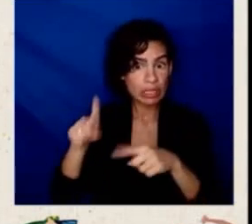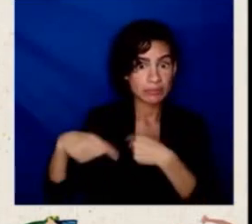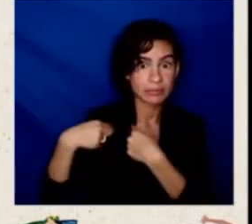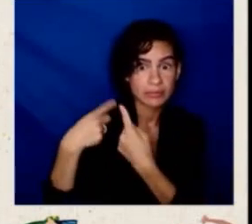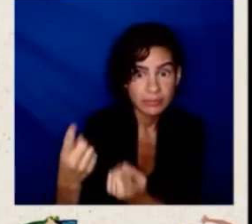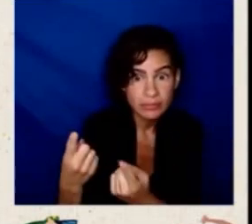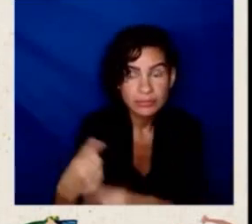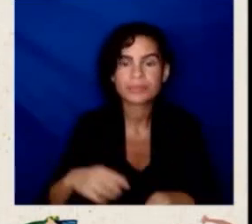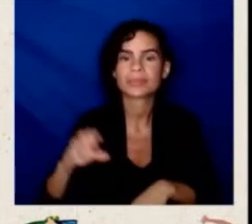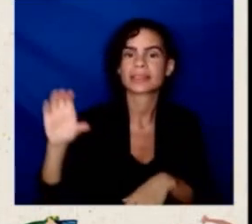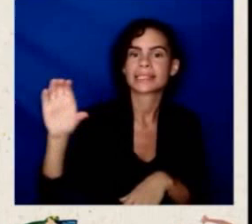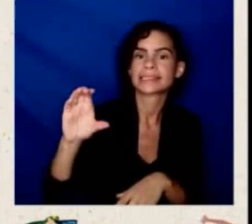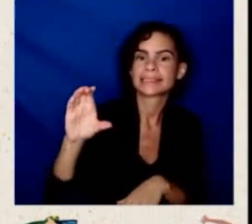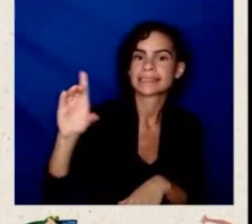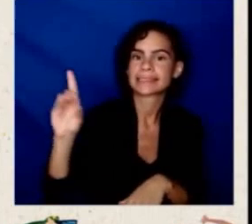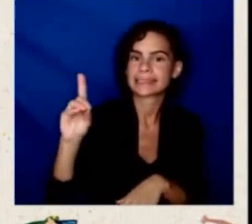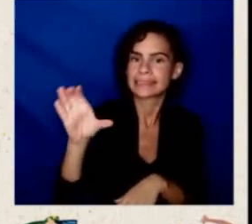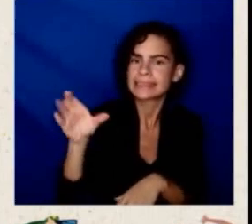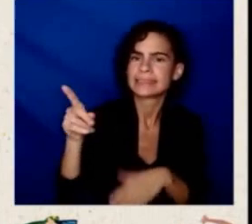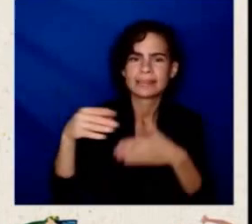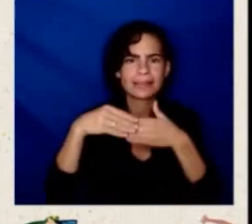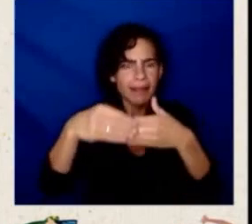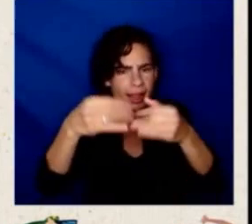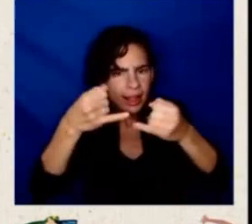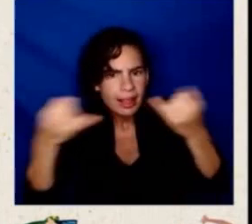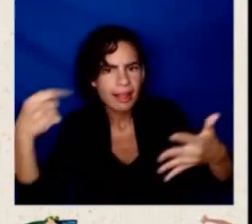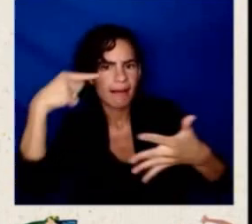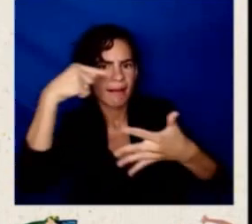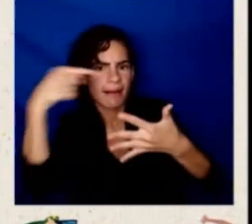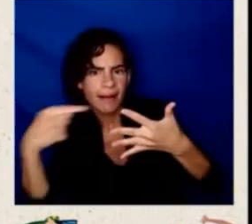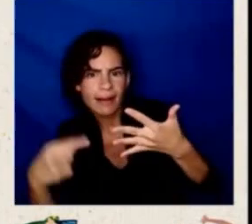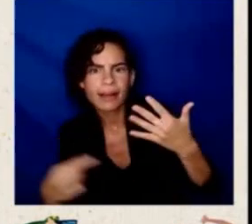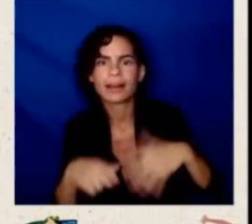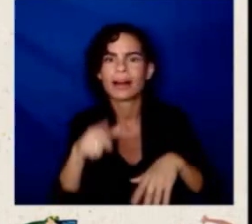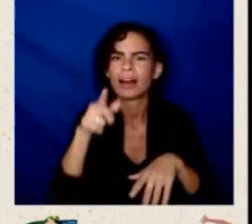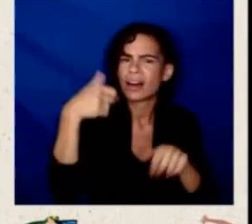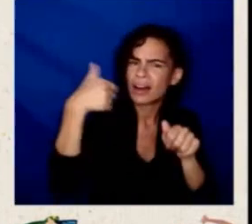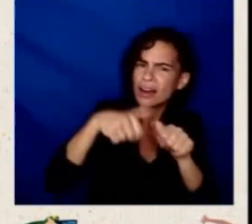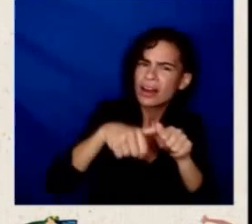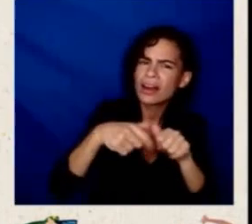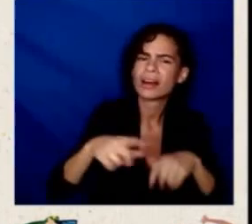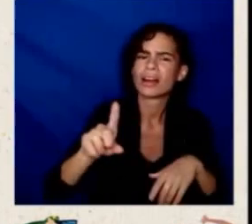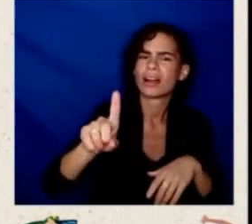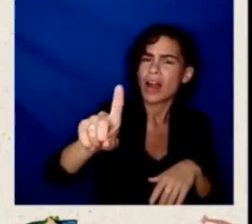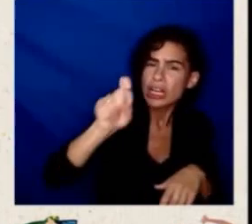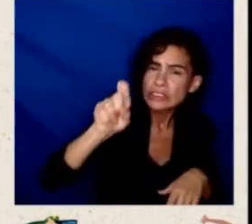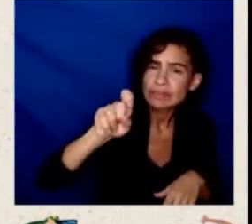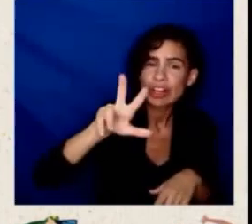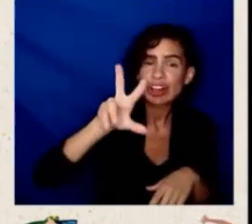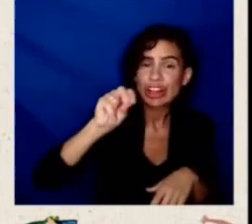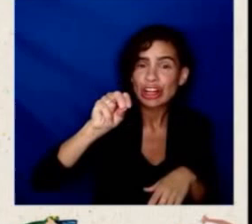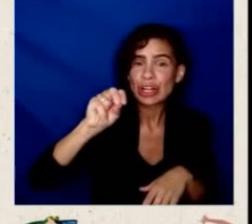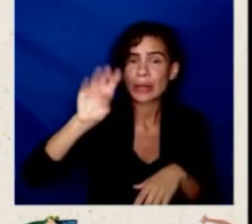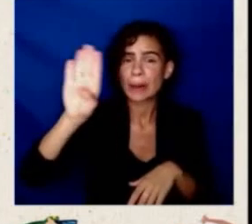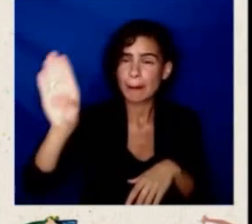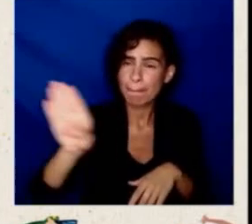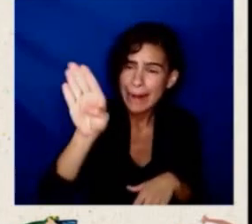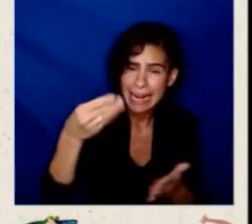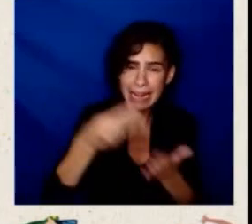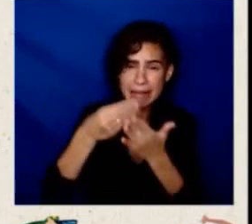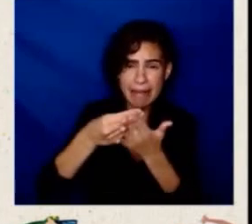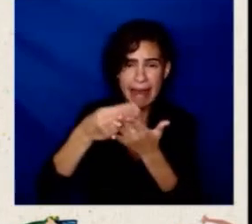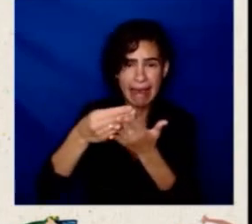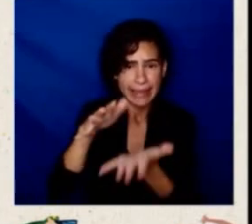Plan, $130 billion to safely reopen schools means that we don't have to worry about PPE